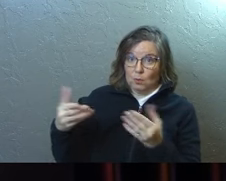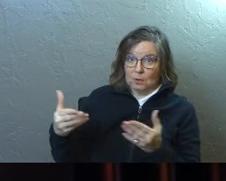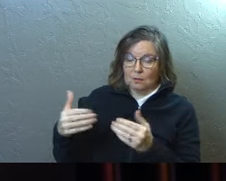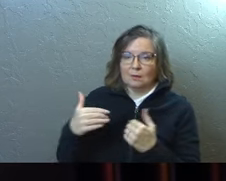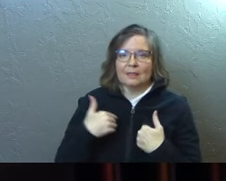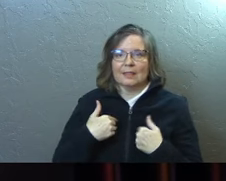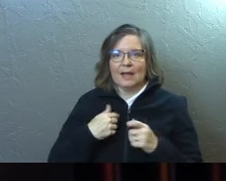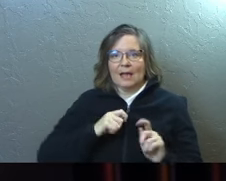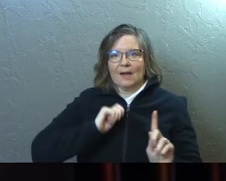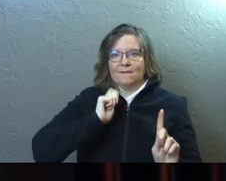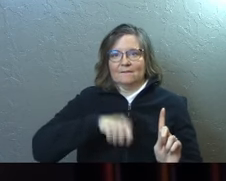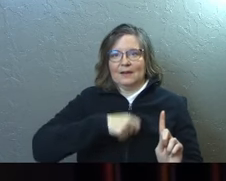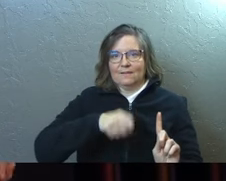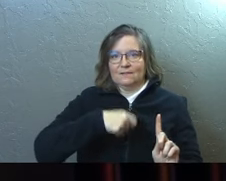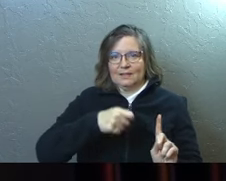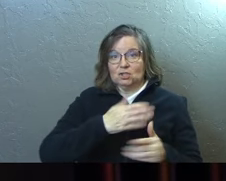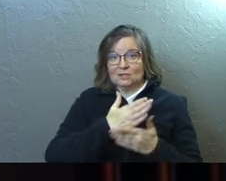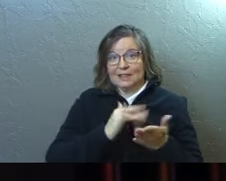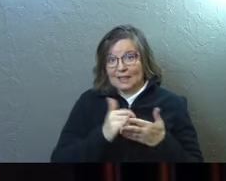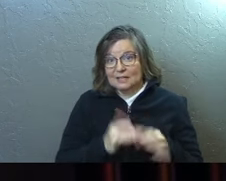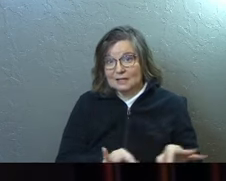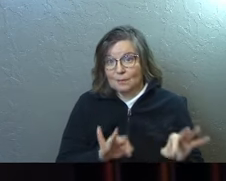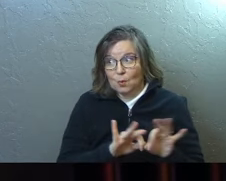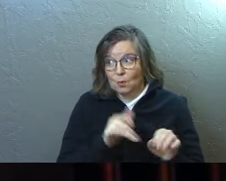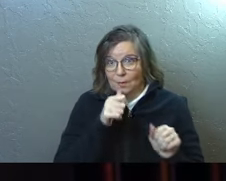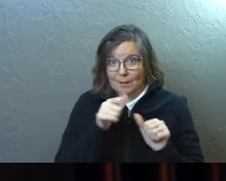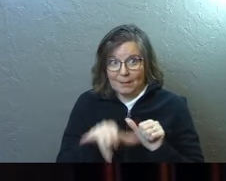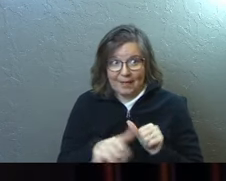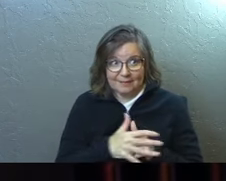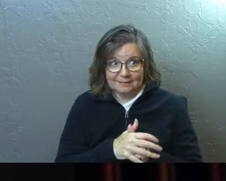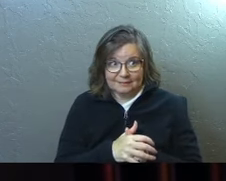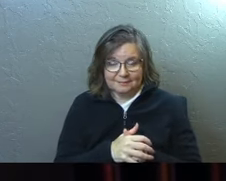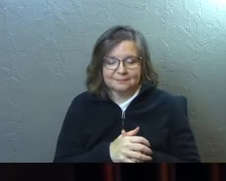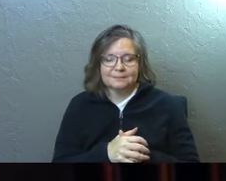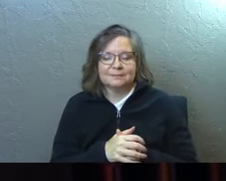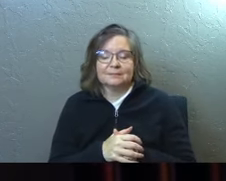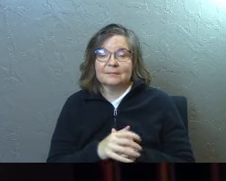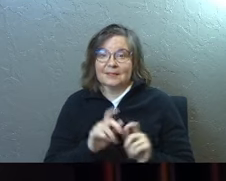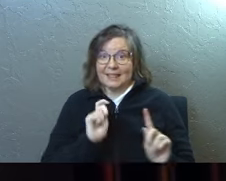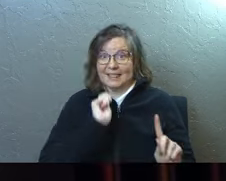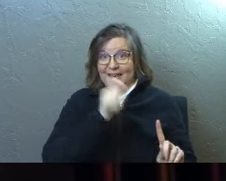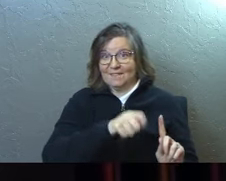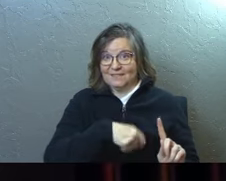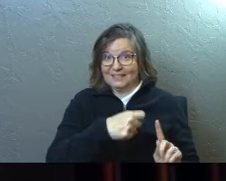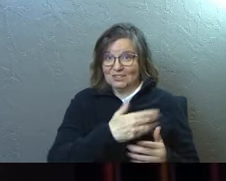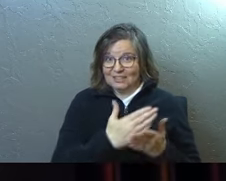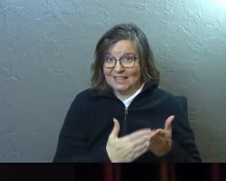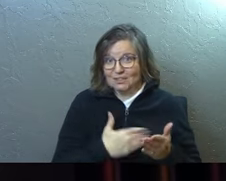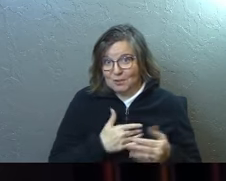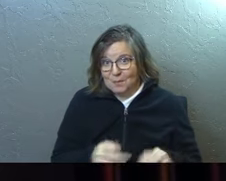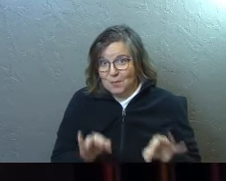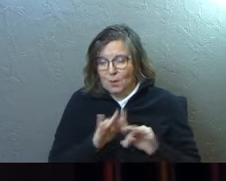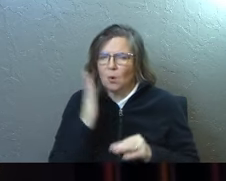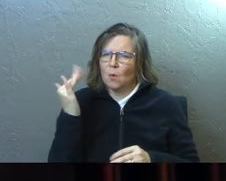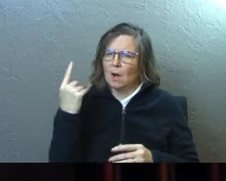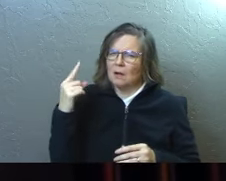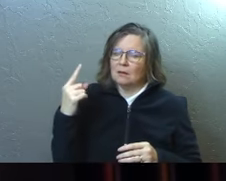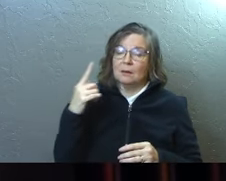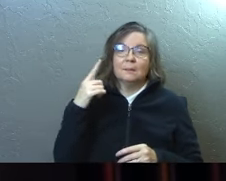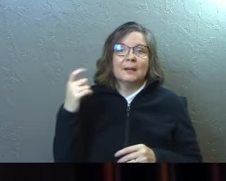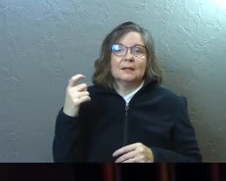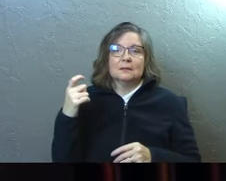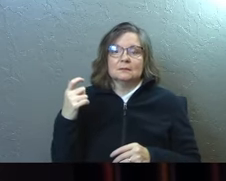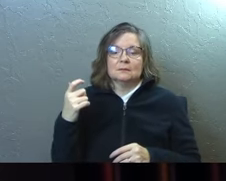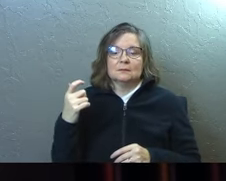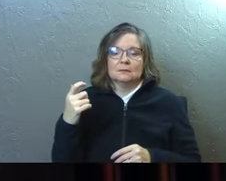They have a fishing section. That's important. Remember that? Fishing sections are important. Why is that important?